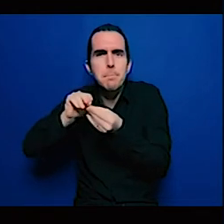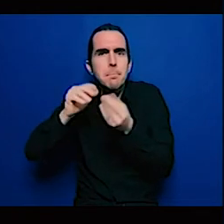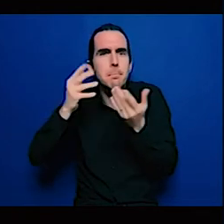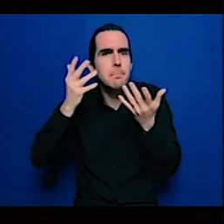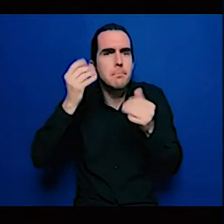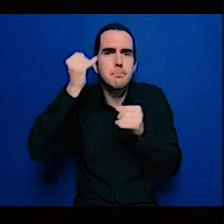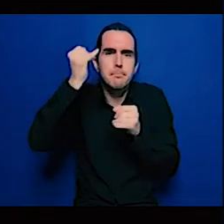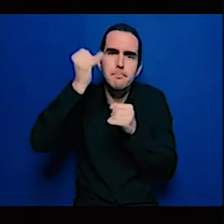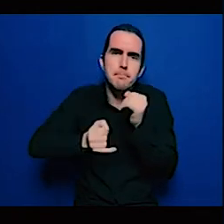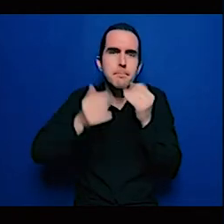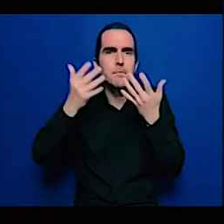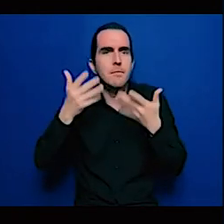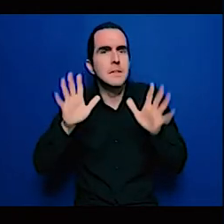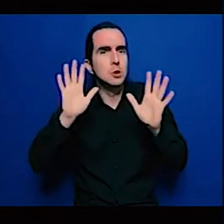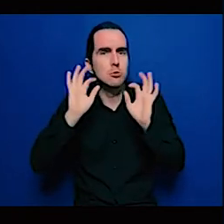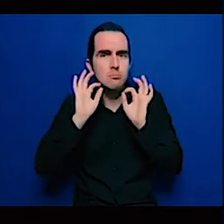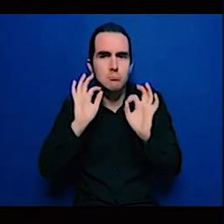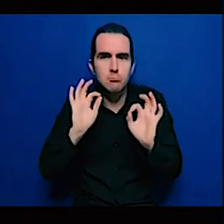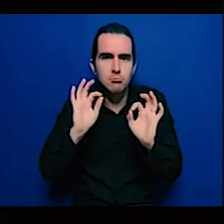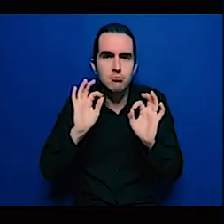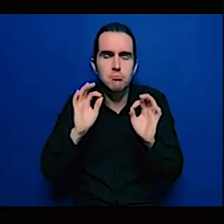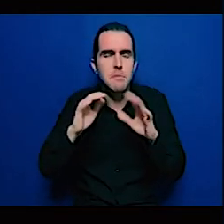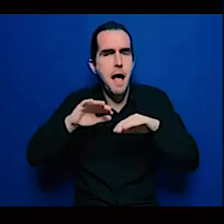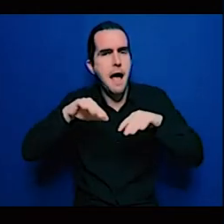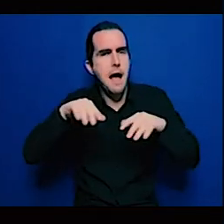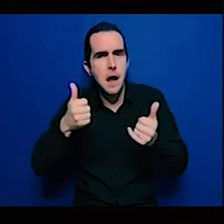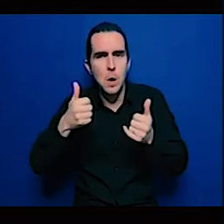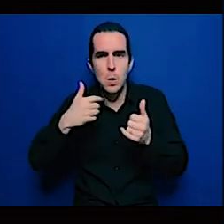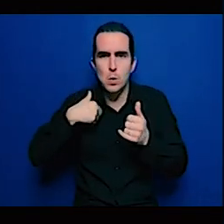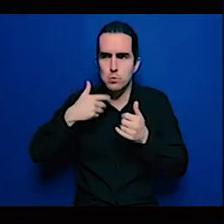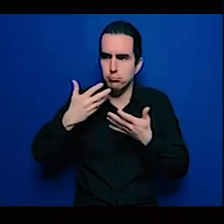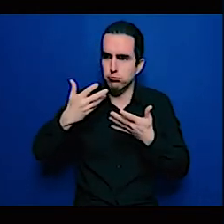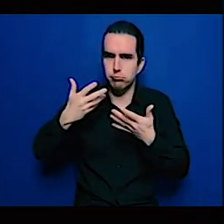you want to get across Anita if I can start with you